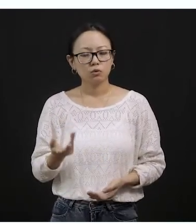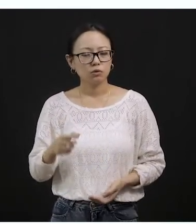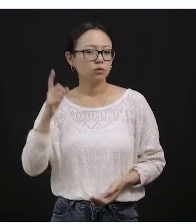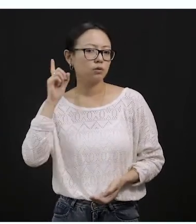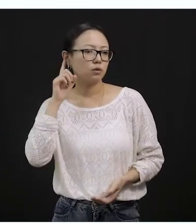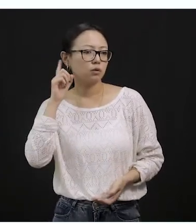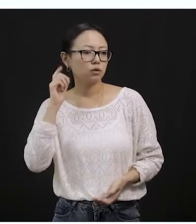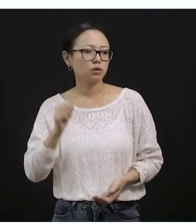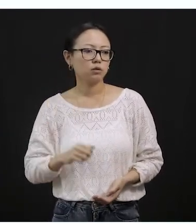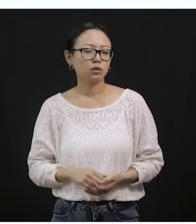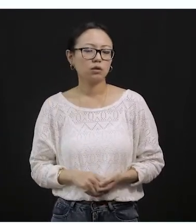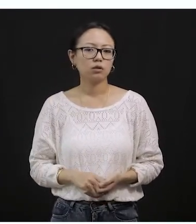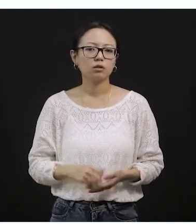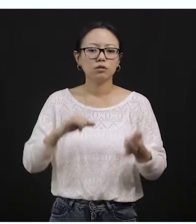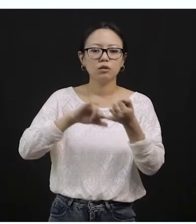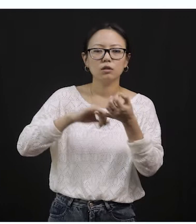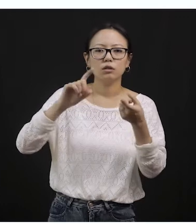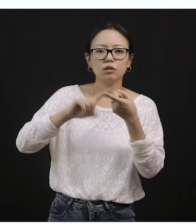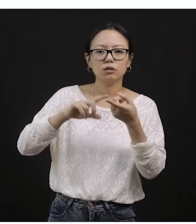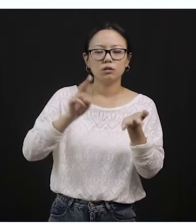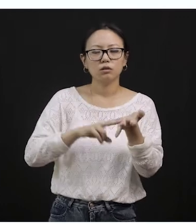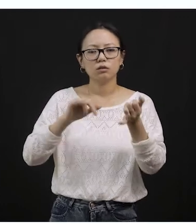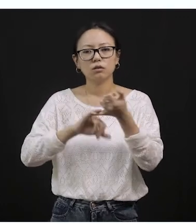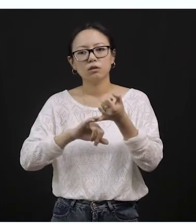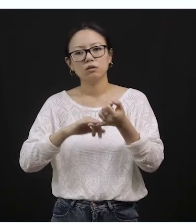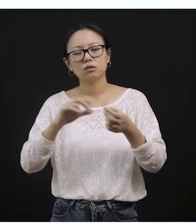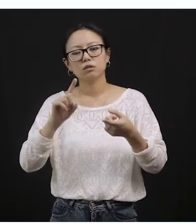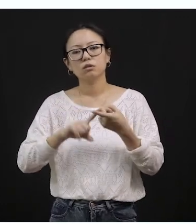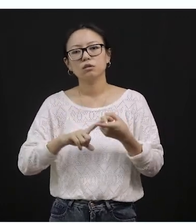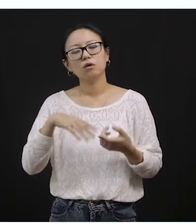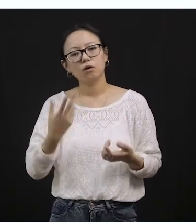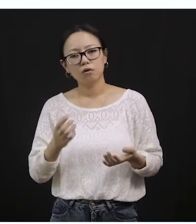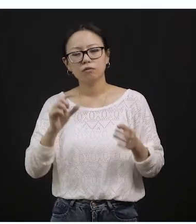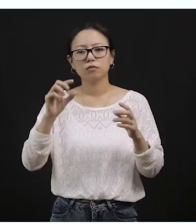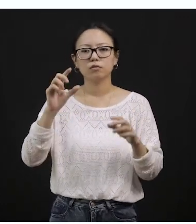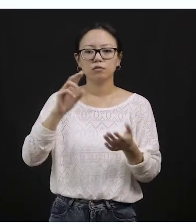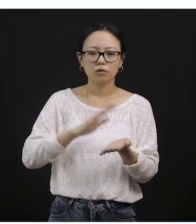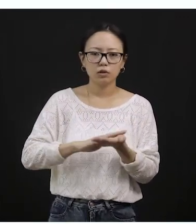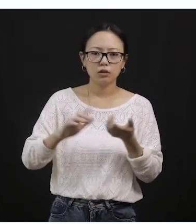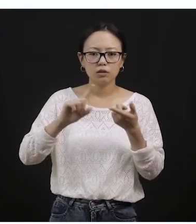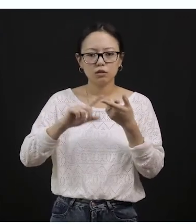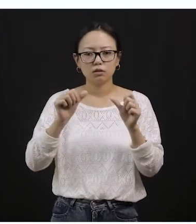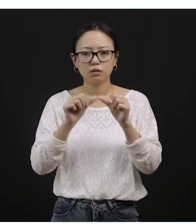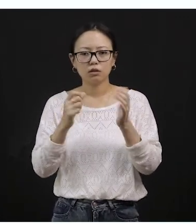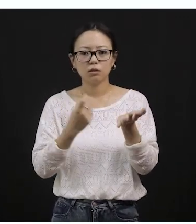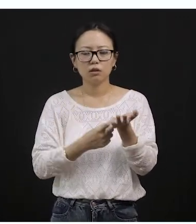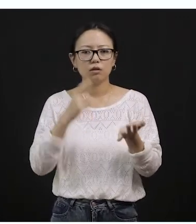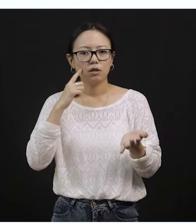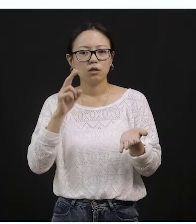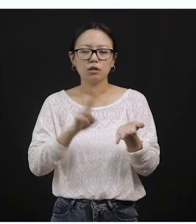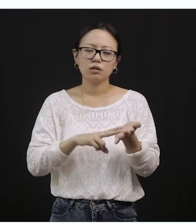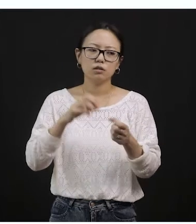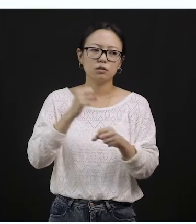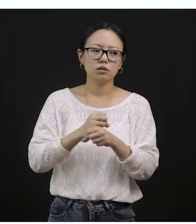of hearing. It's the sense of hearing. Now we have a tongue. And with the help of a tongue,